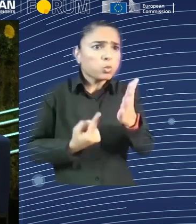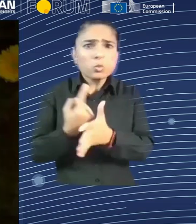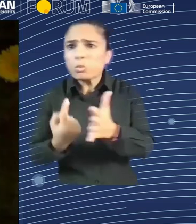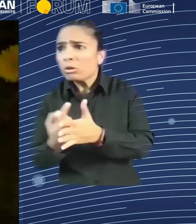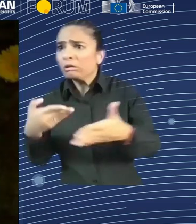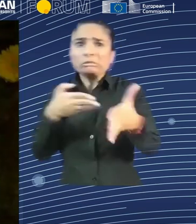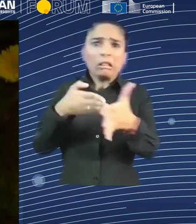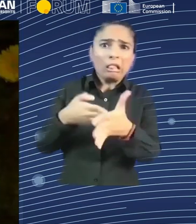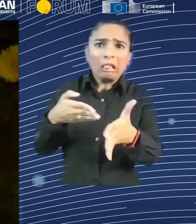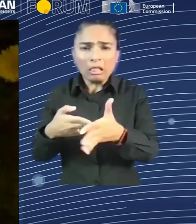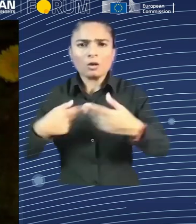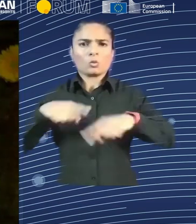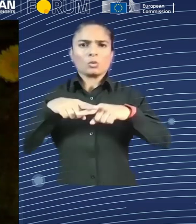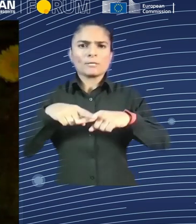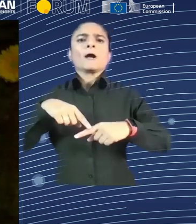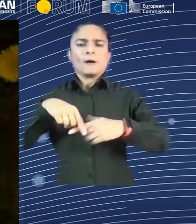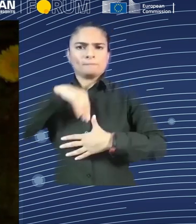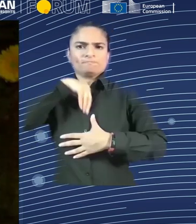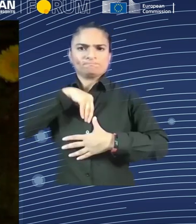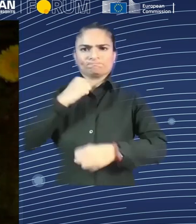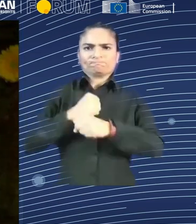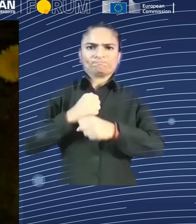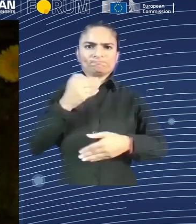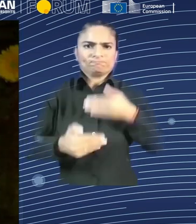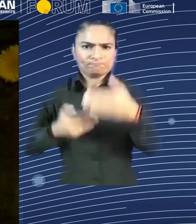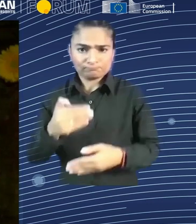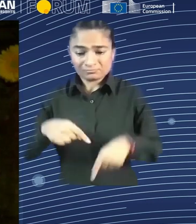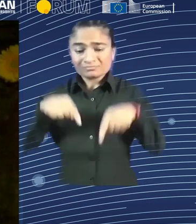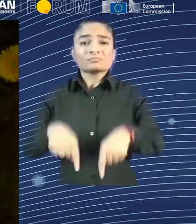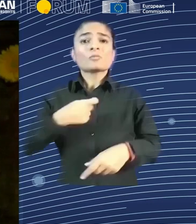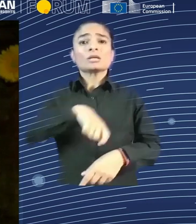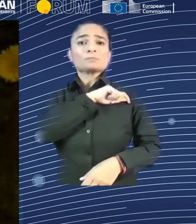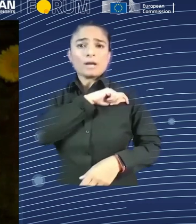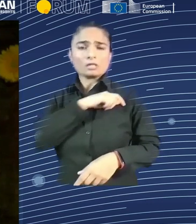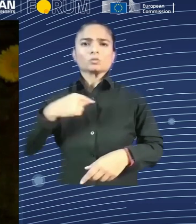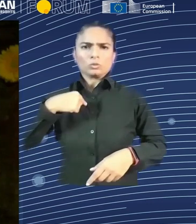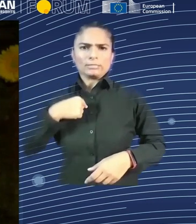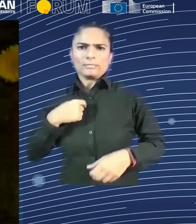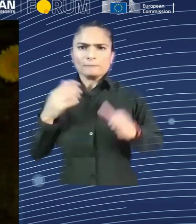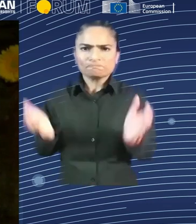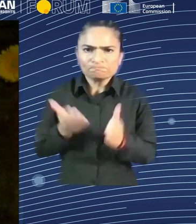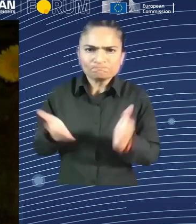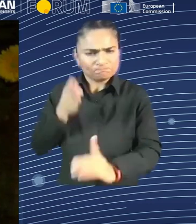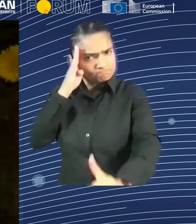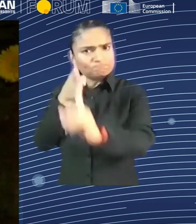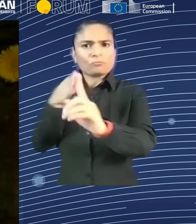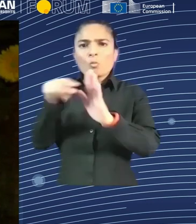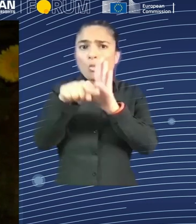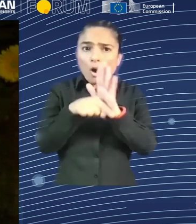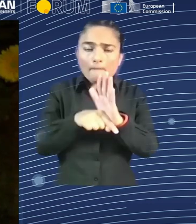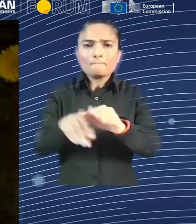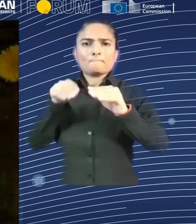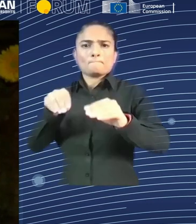And we have to be able to take advantage of the new opportunities that this new